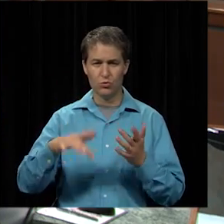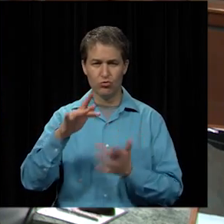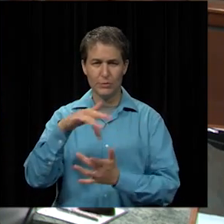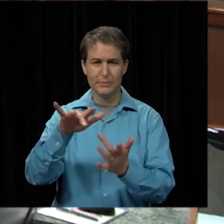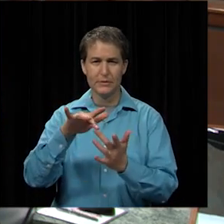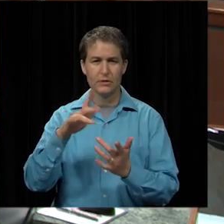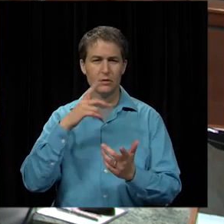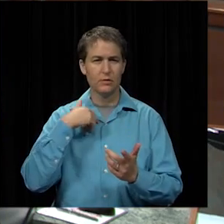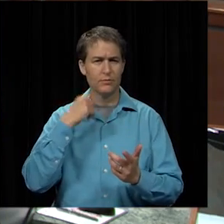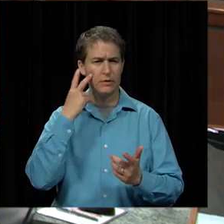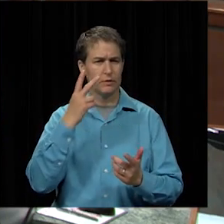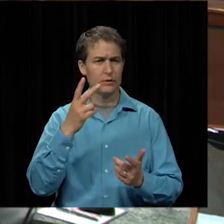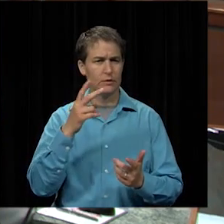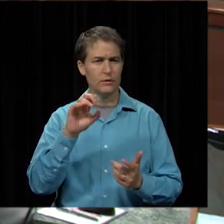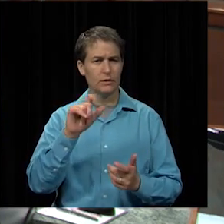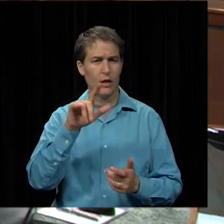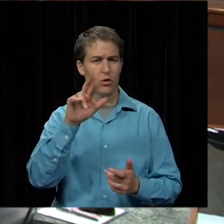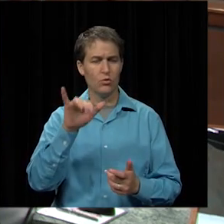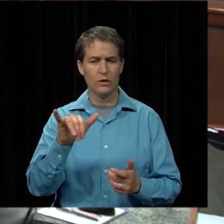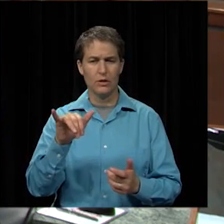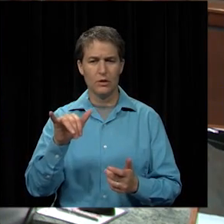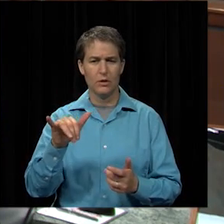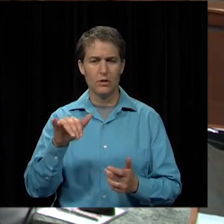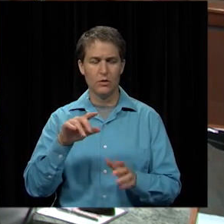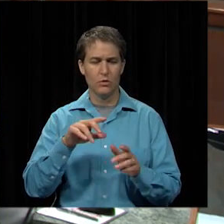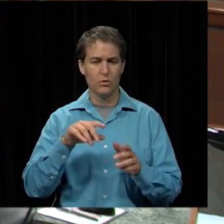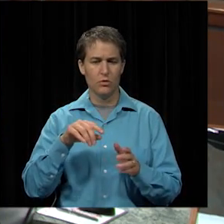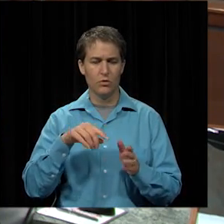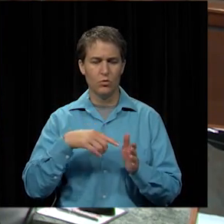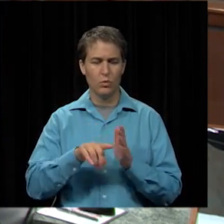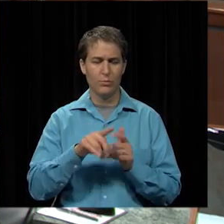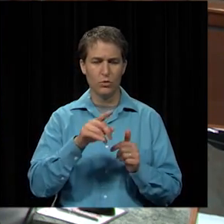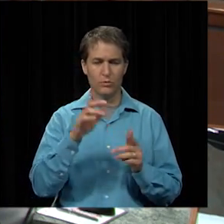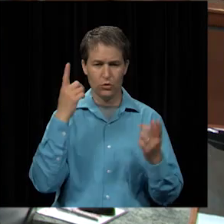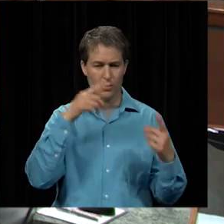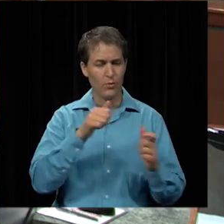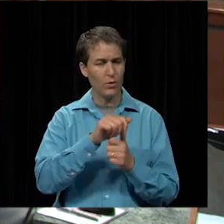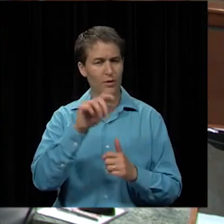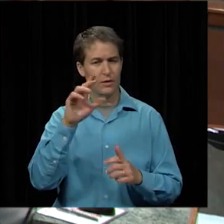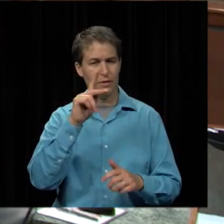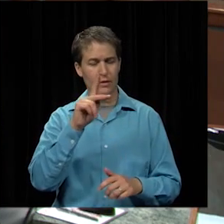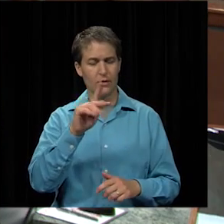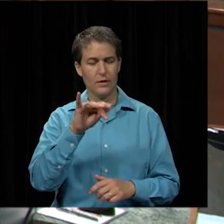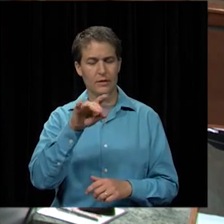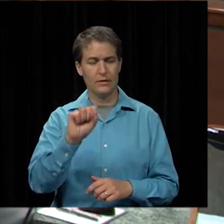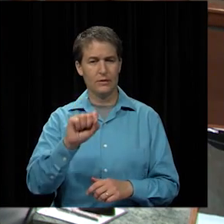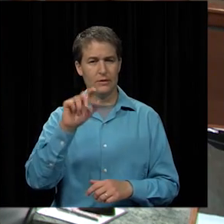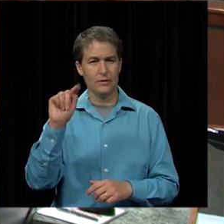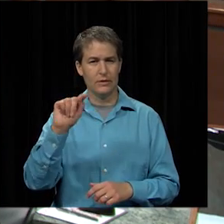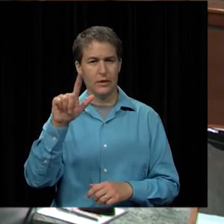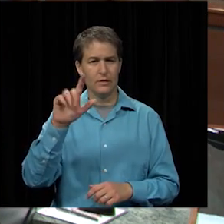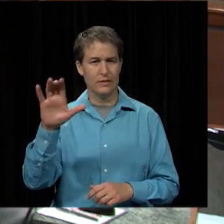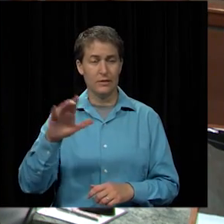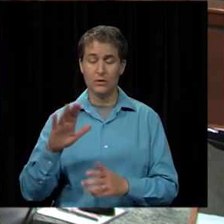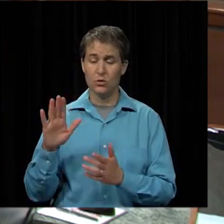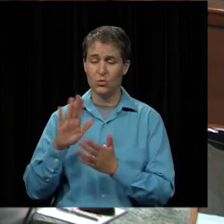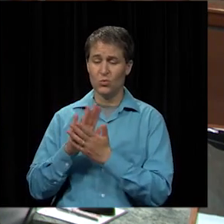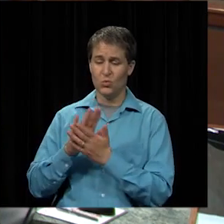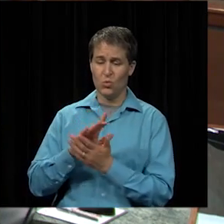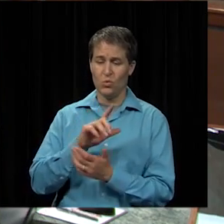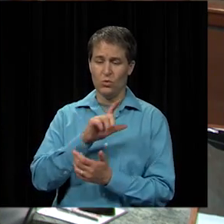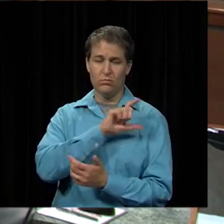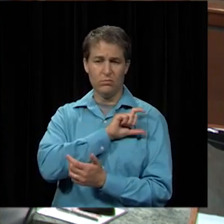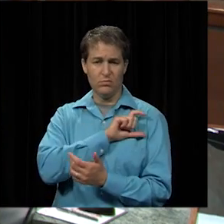Let's see, salary reimbursement agreement with Kids TLC. We have school resource officers agreement, the Mill Creek